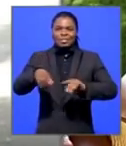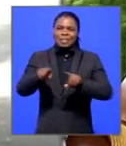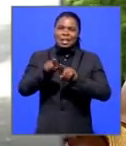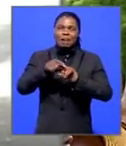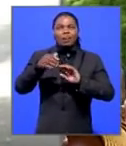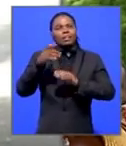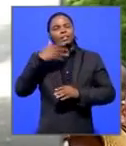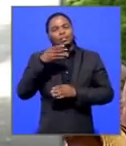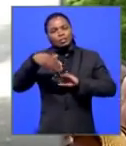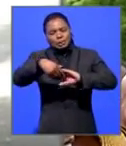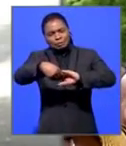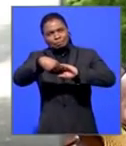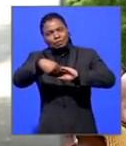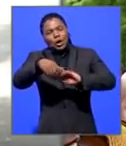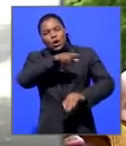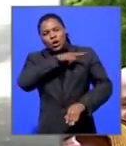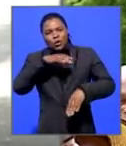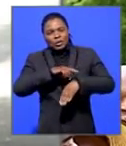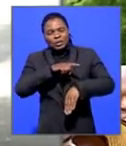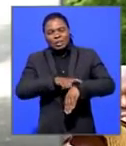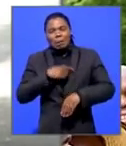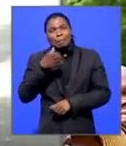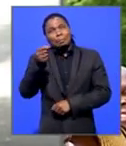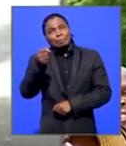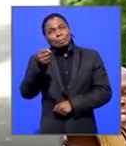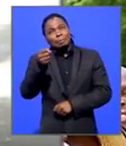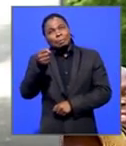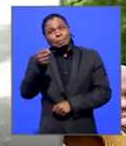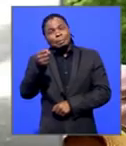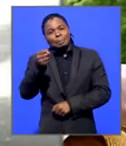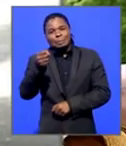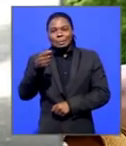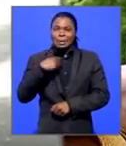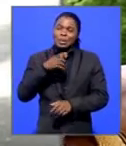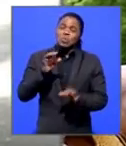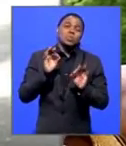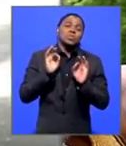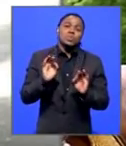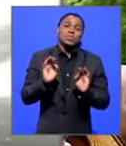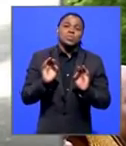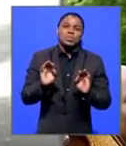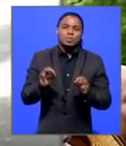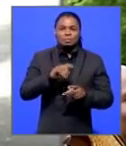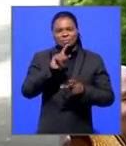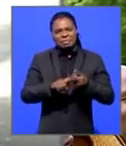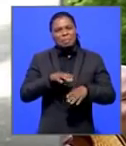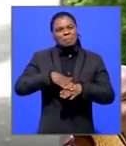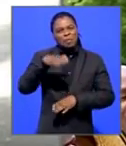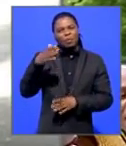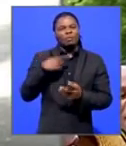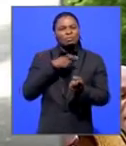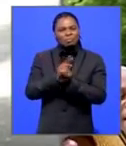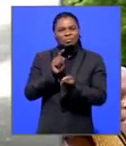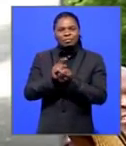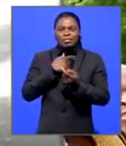was resting. And he took my hand for quite some time and I found that to be quite surreal. On other occasions, it was